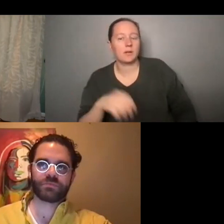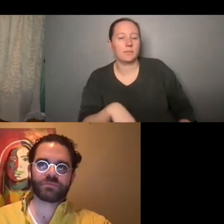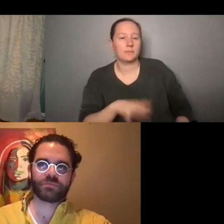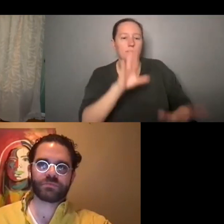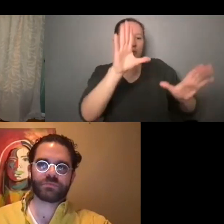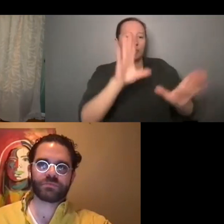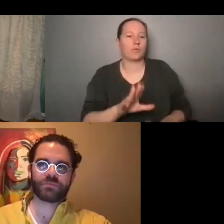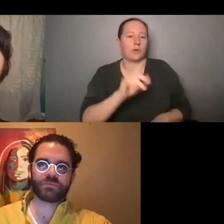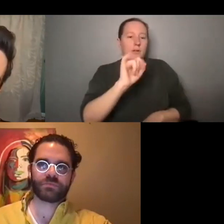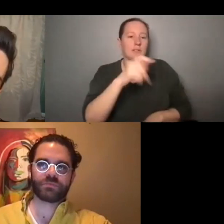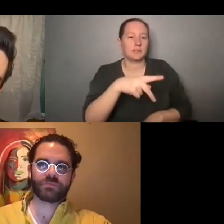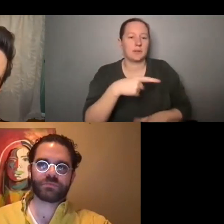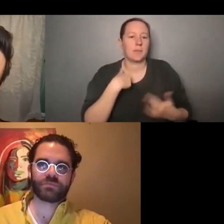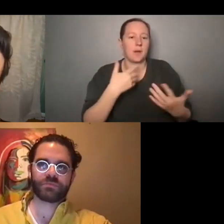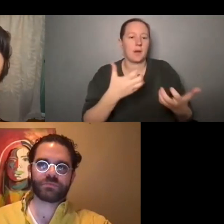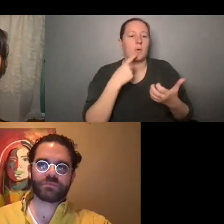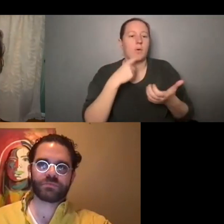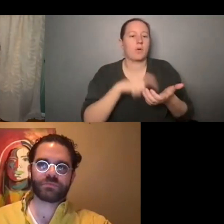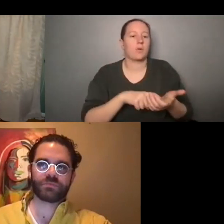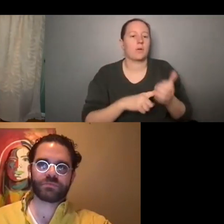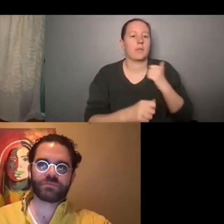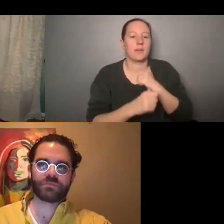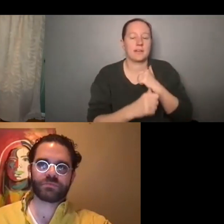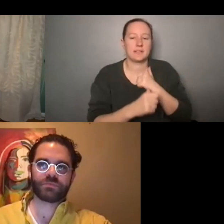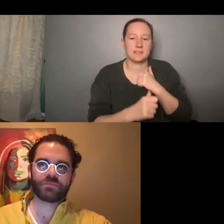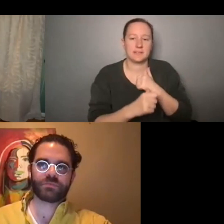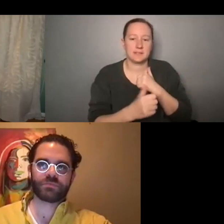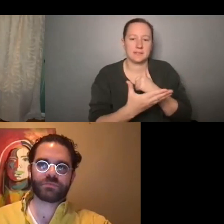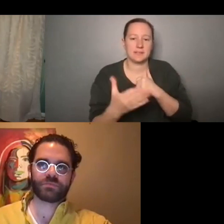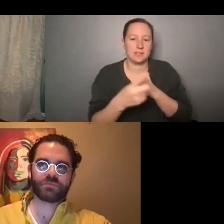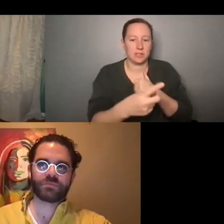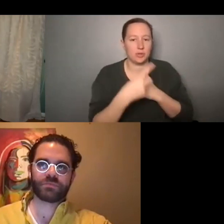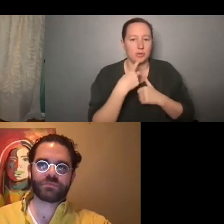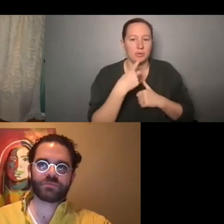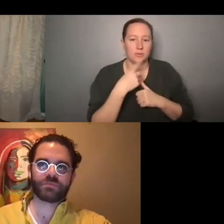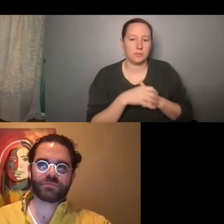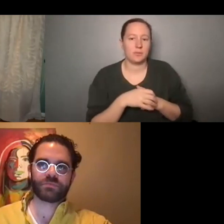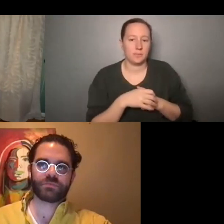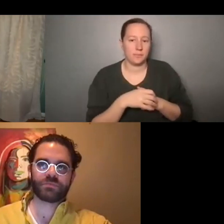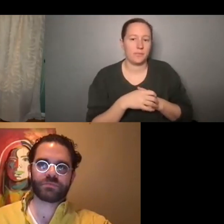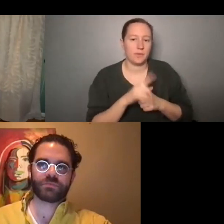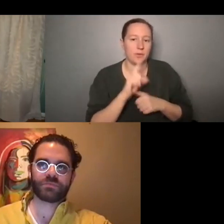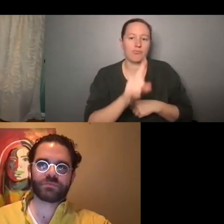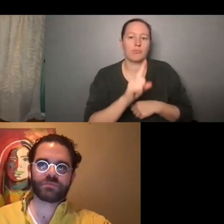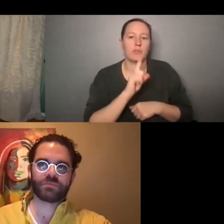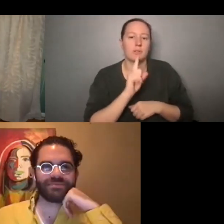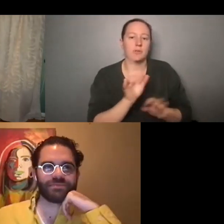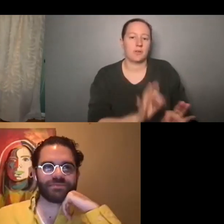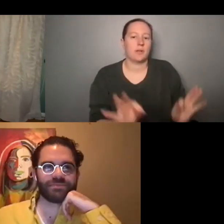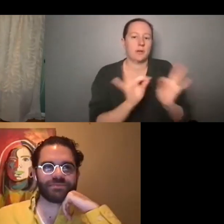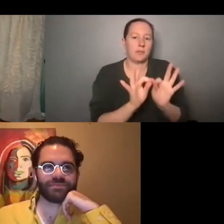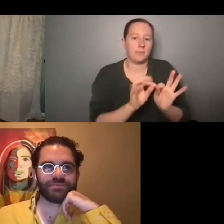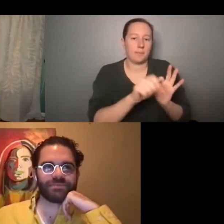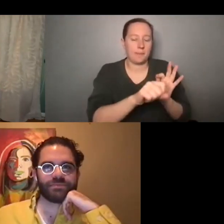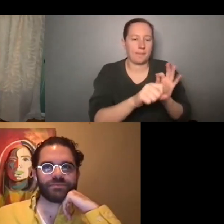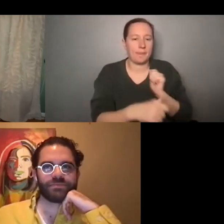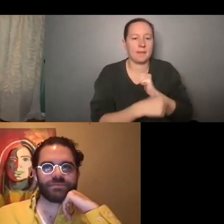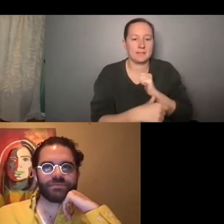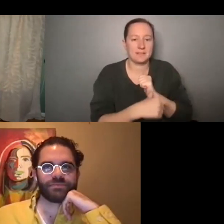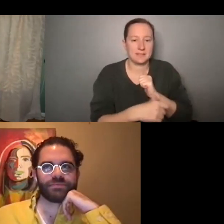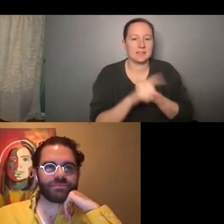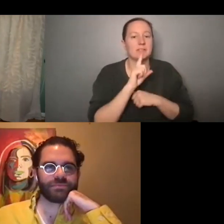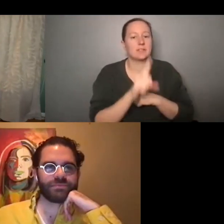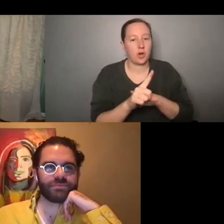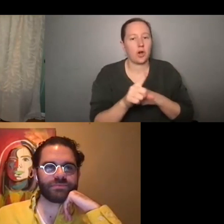Um, I definitely want to call out the assistants thing again. And, um, that's so important. Like, yeah, assistants are the